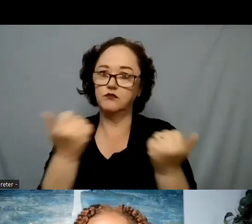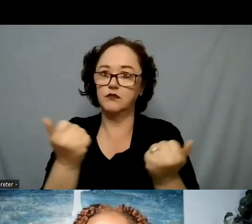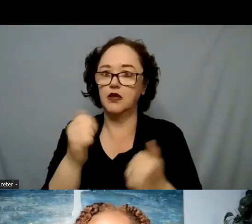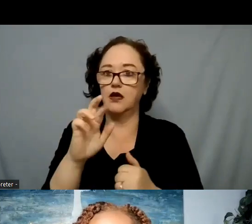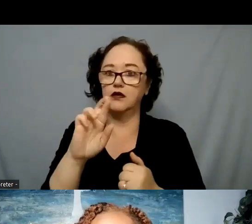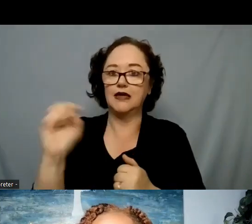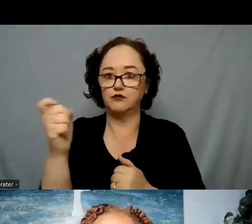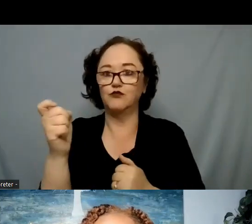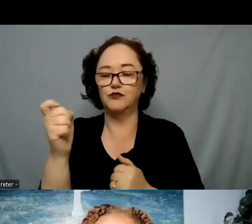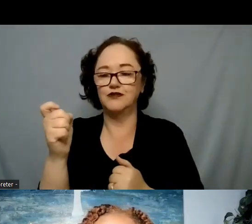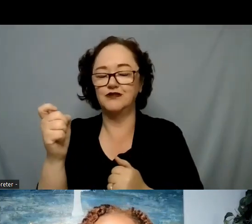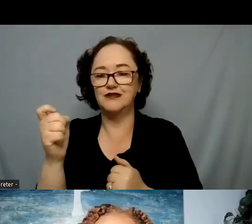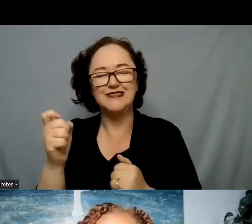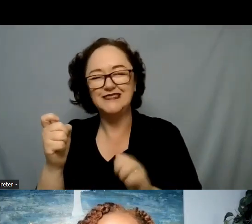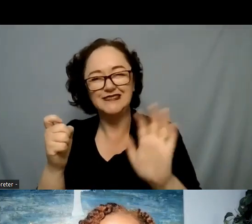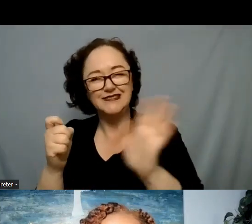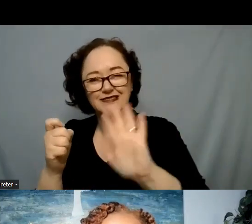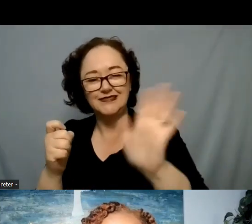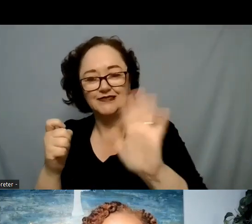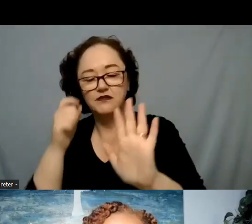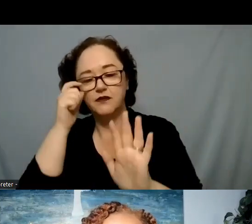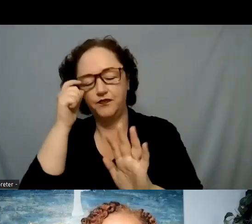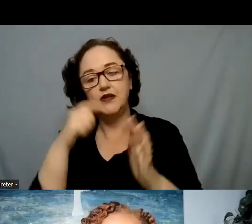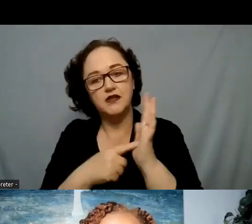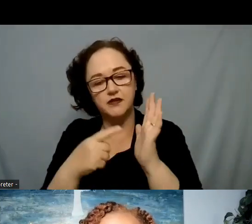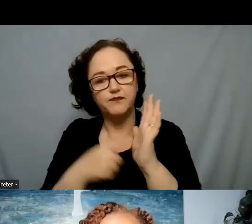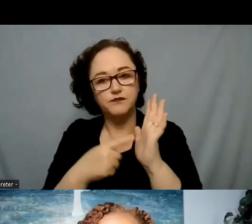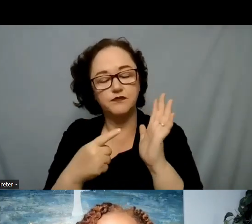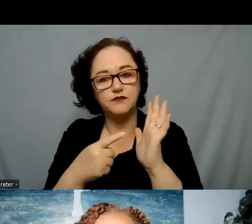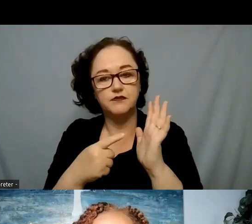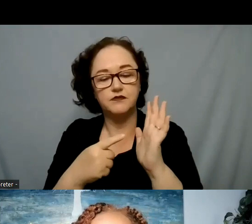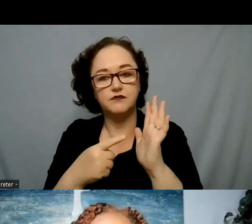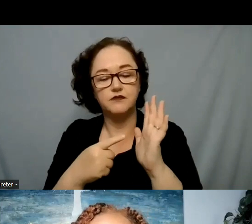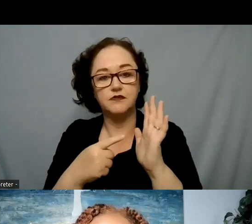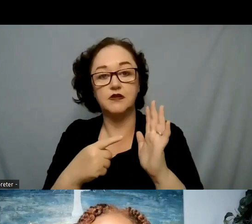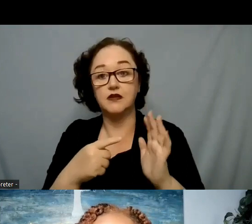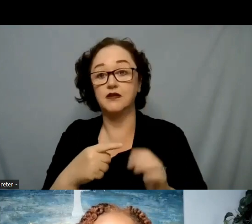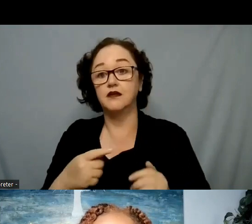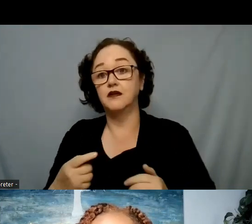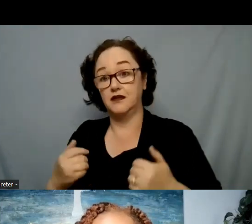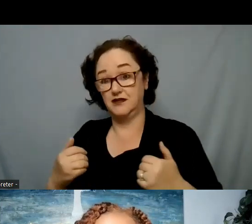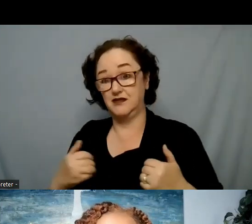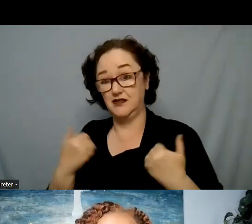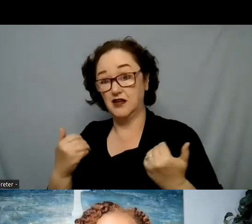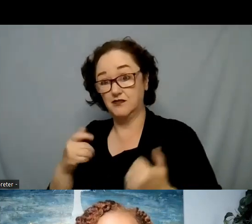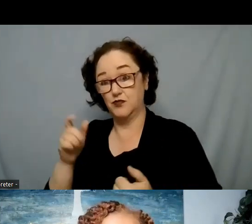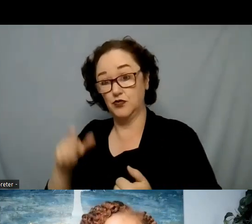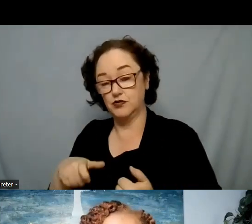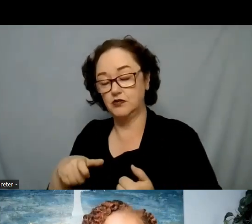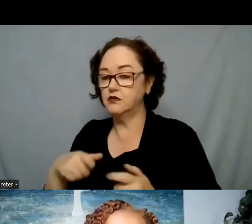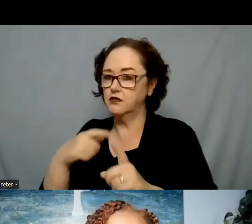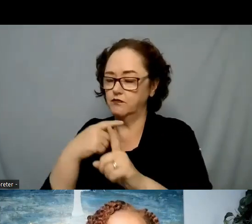of these different things. But sometimes the way that that comes across for youth, especially youth that come from marginalized